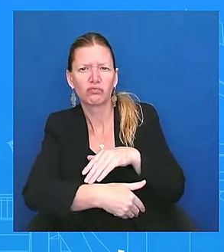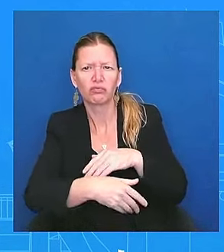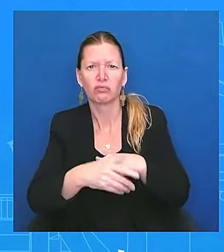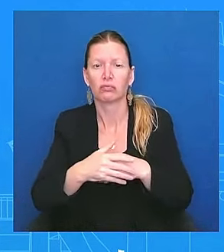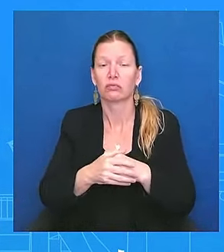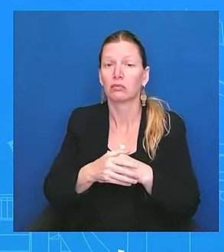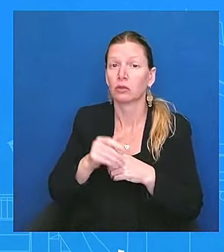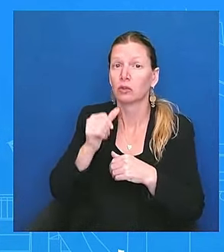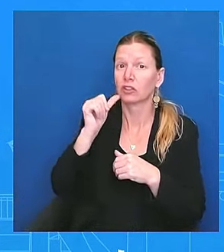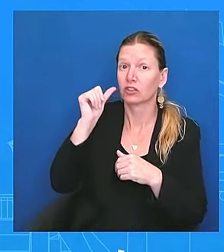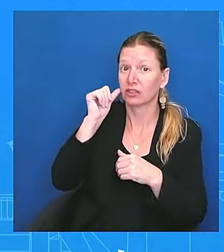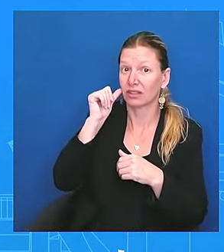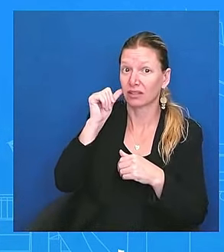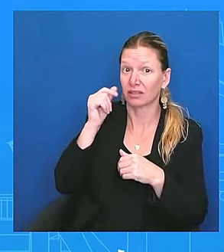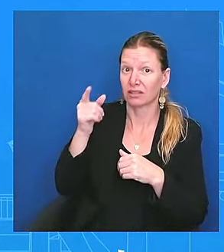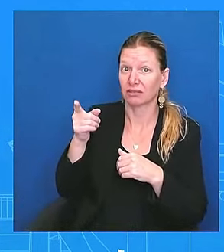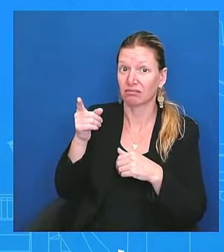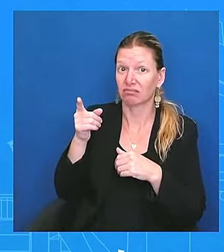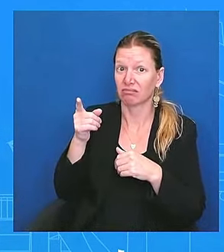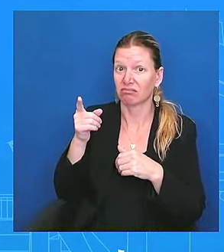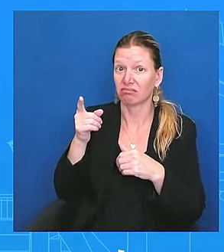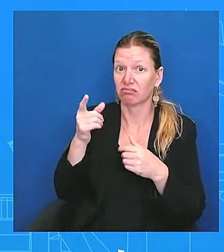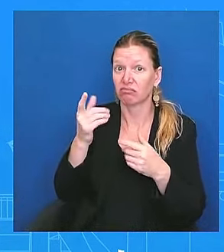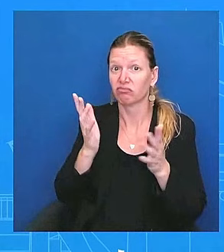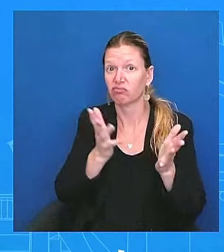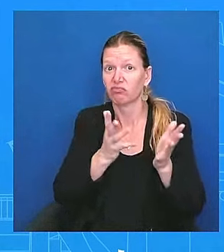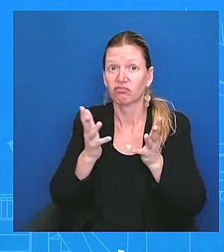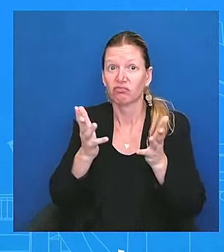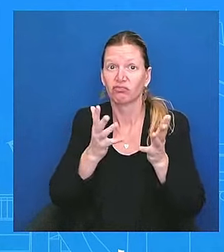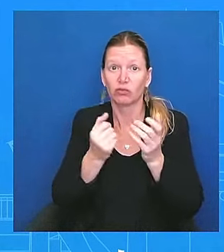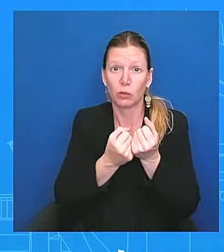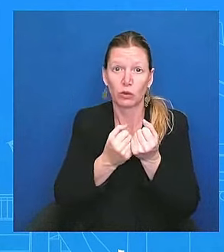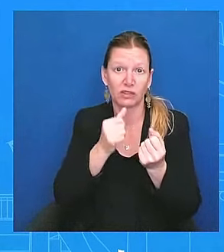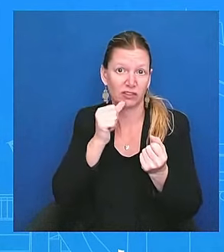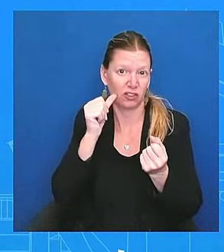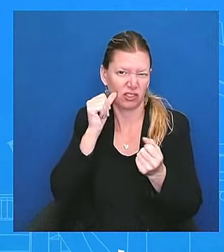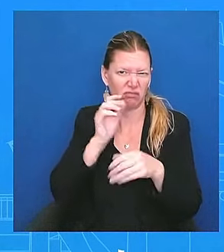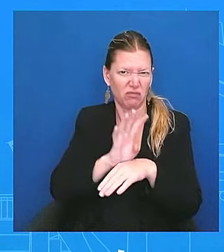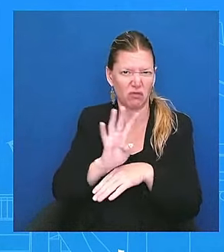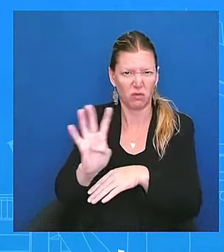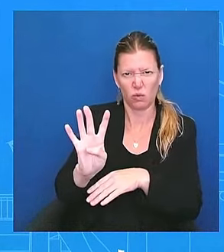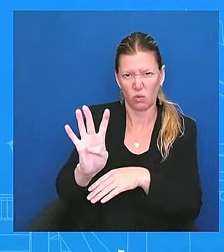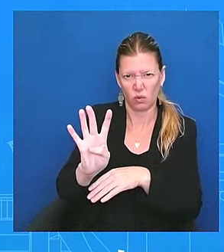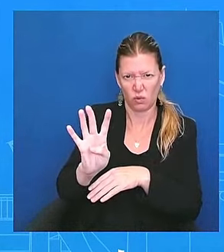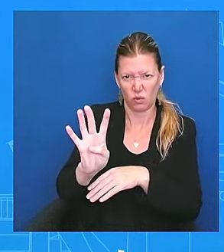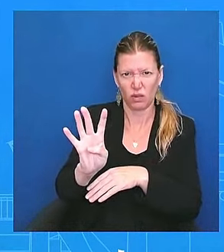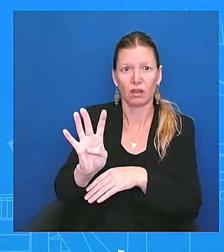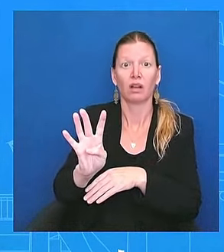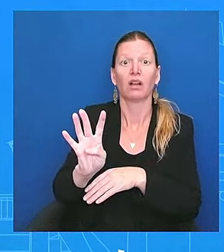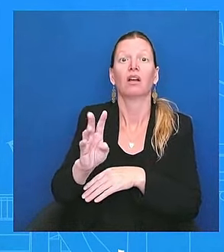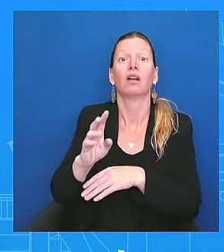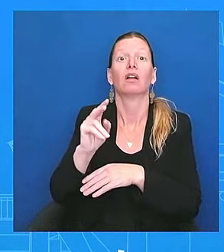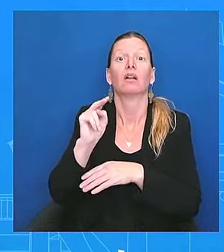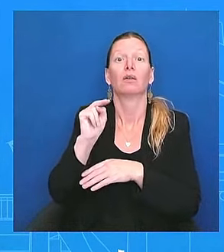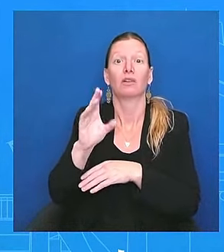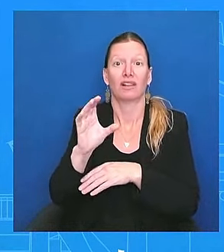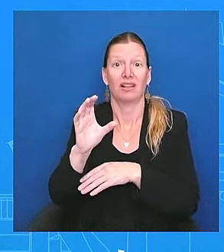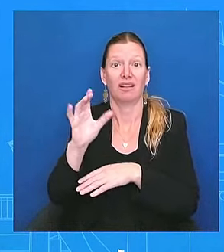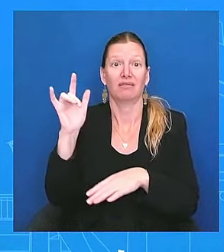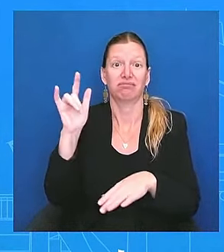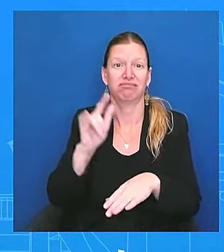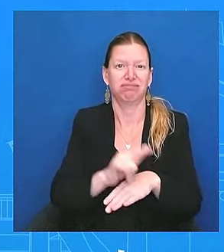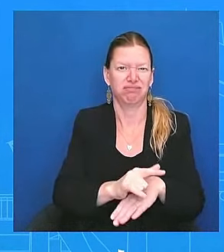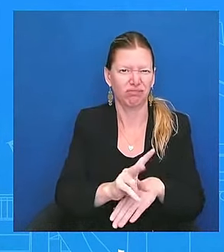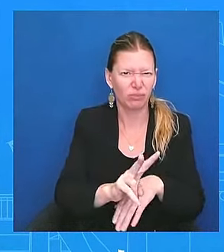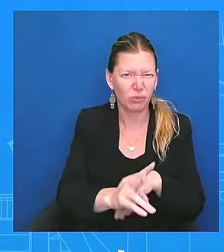land in North Carolina in the middle of the night at two o'clock. What was he doing? He was greeting supporters, hundreds of